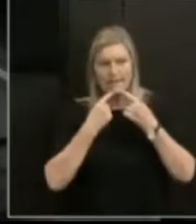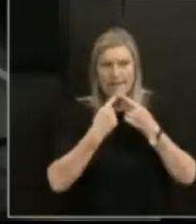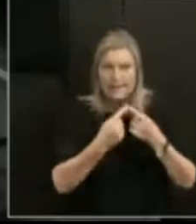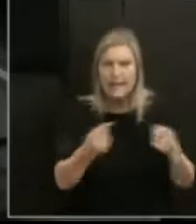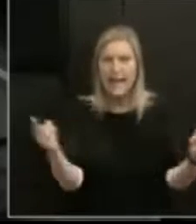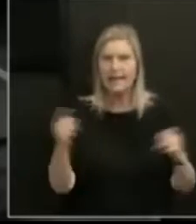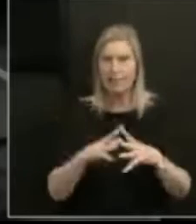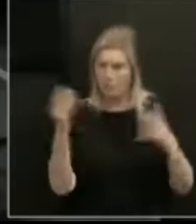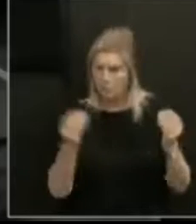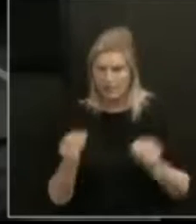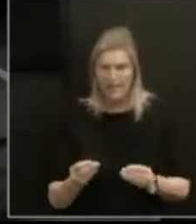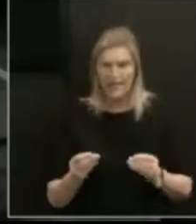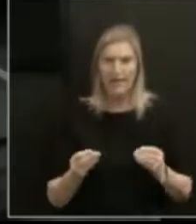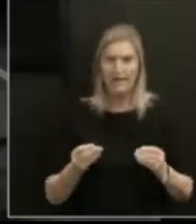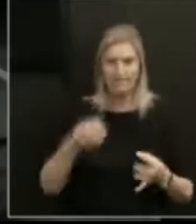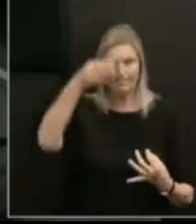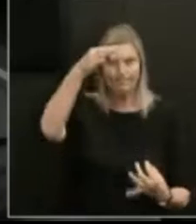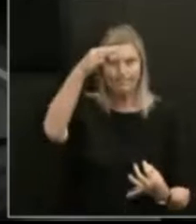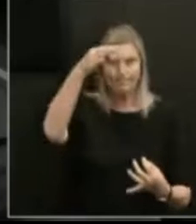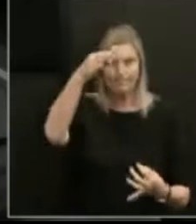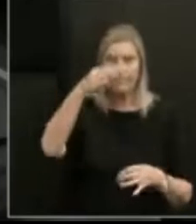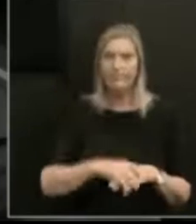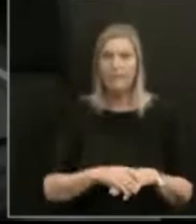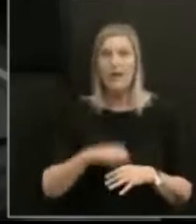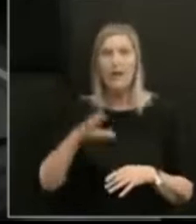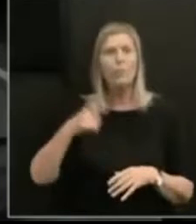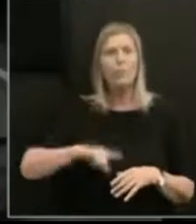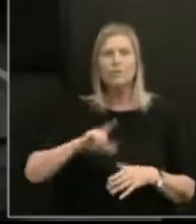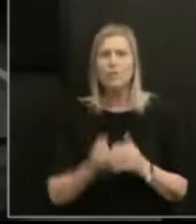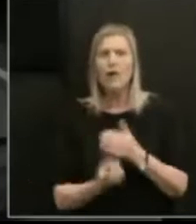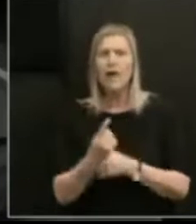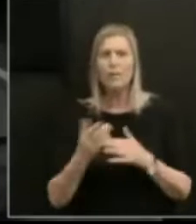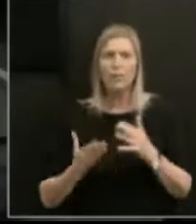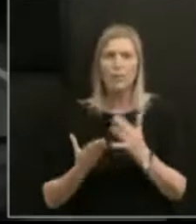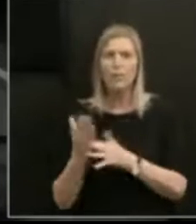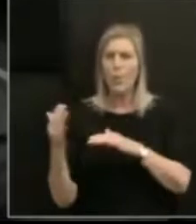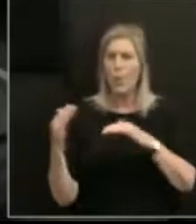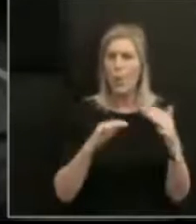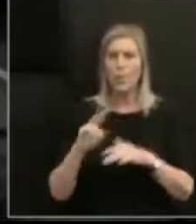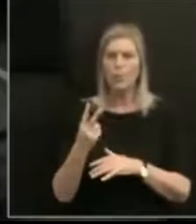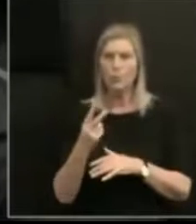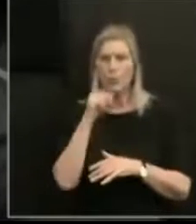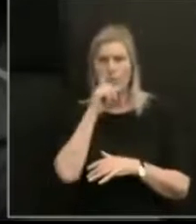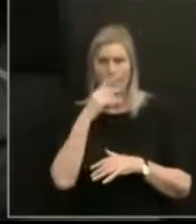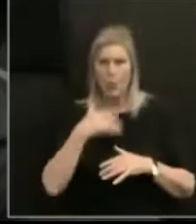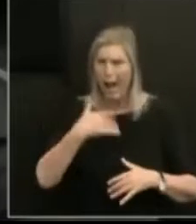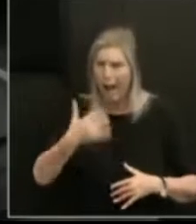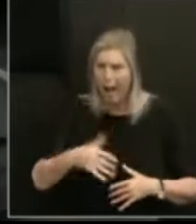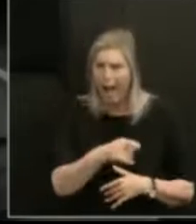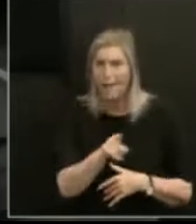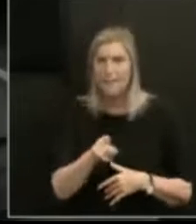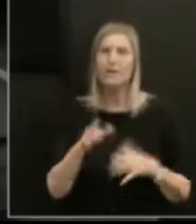developed in response to the atrocities that occurred during World War II and the fatal consequences of a state